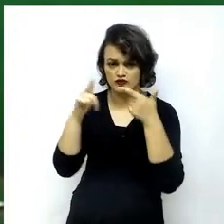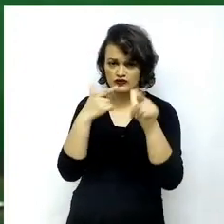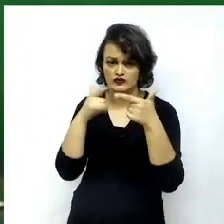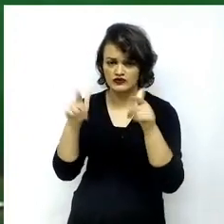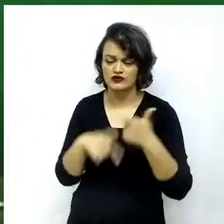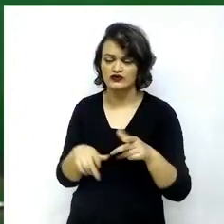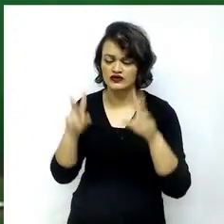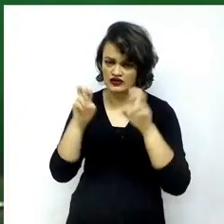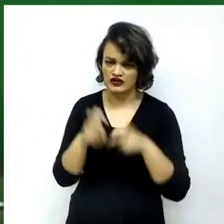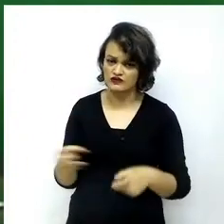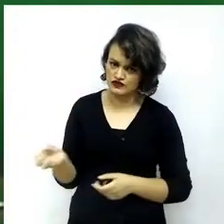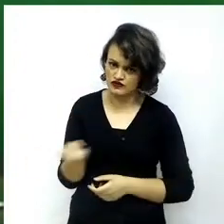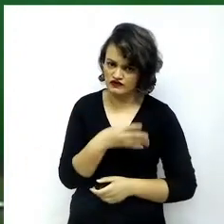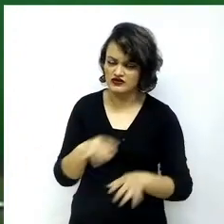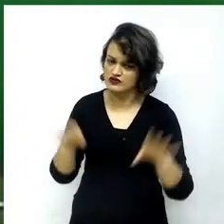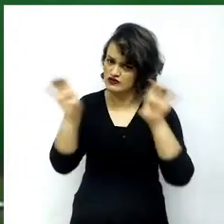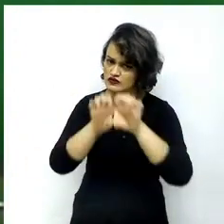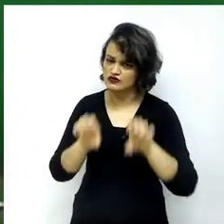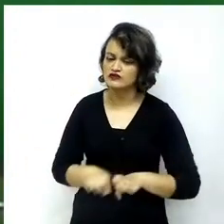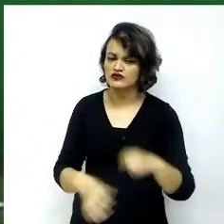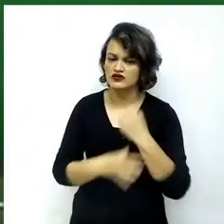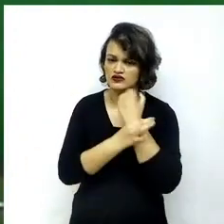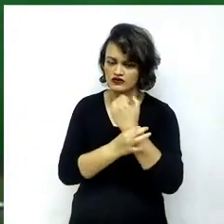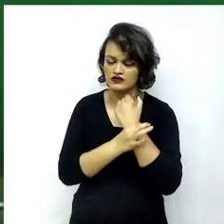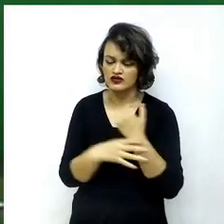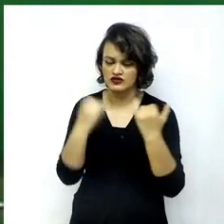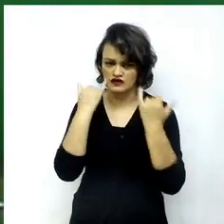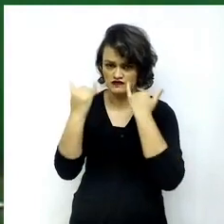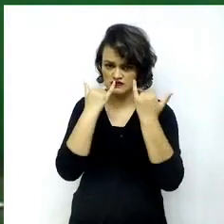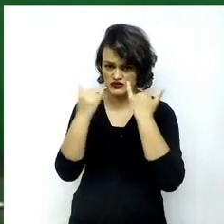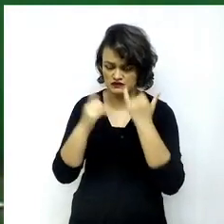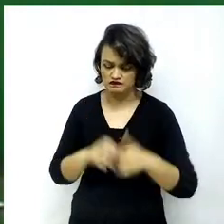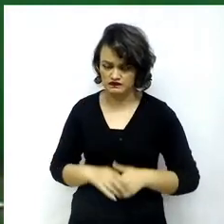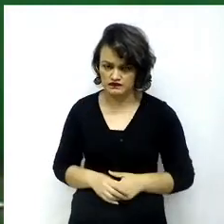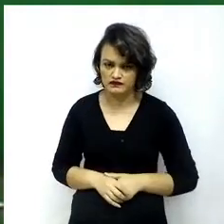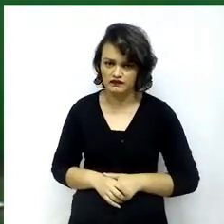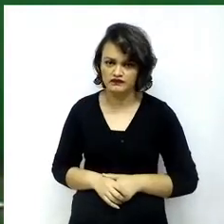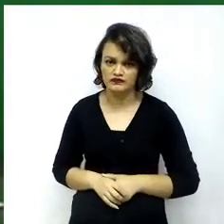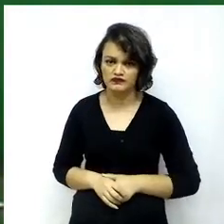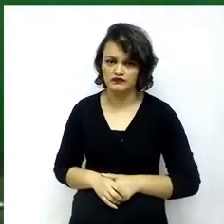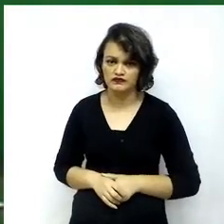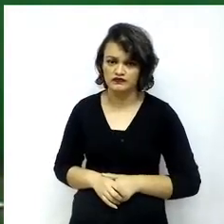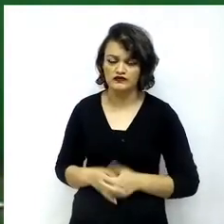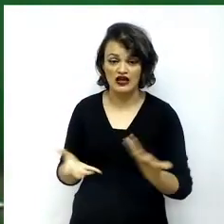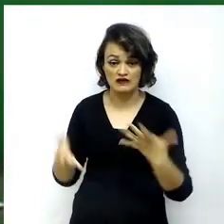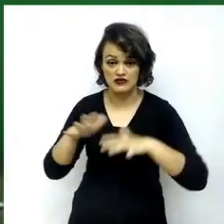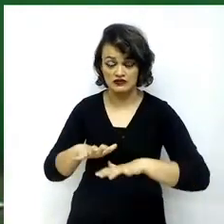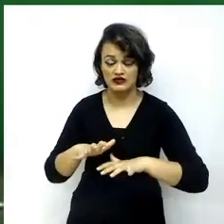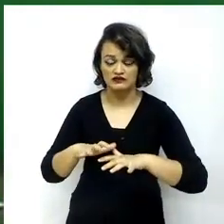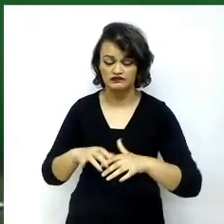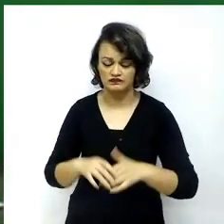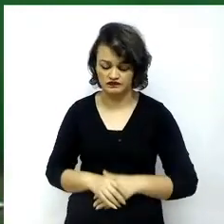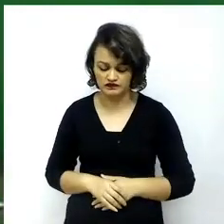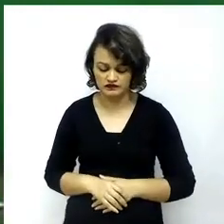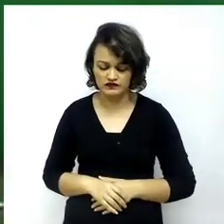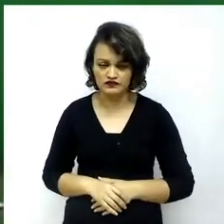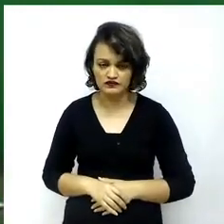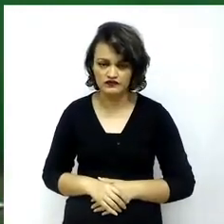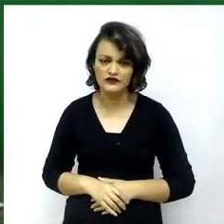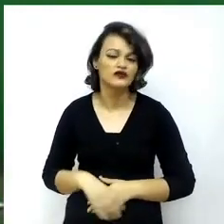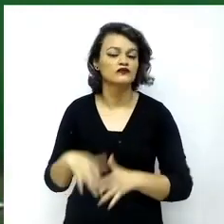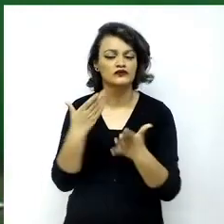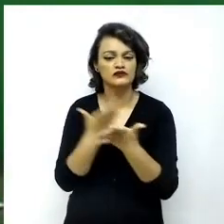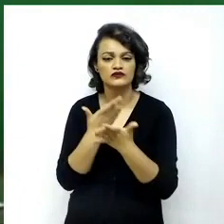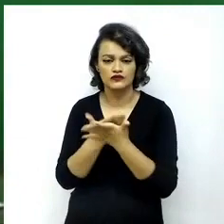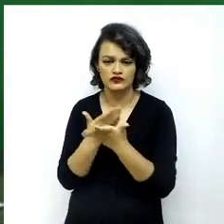infrastructure, security and data protection, among others. The implementation of the review's recommendations will